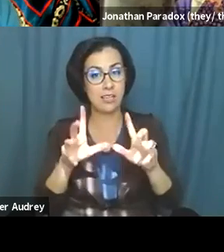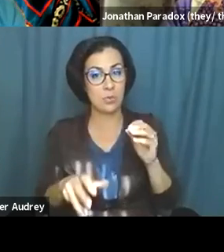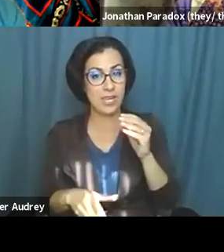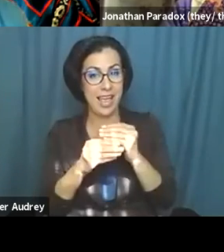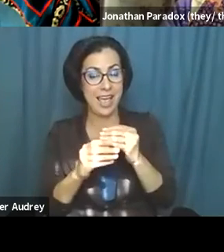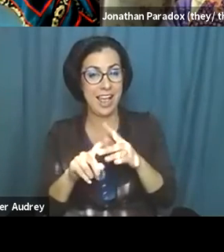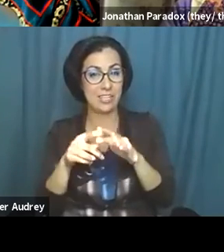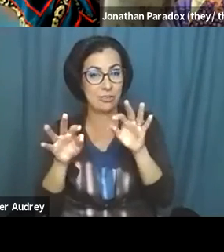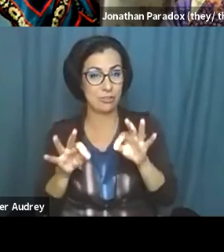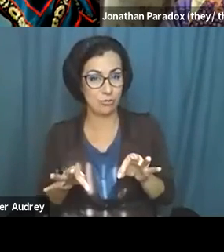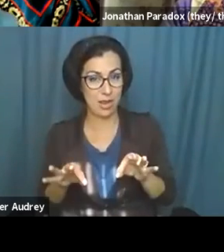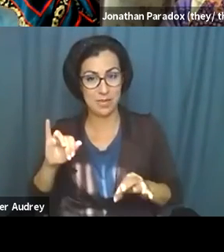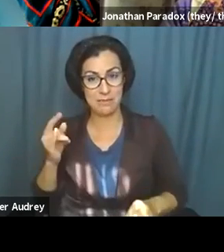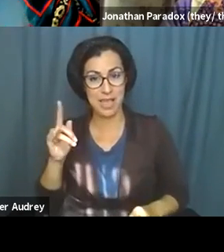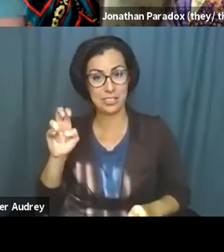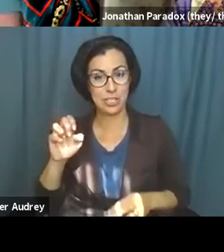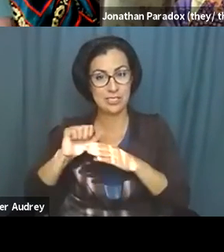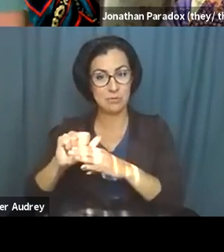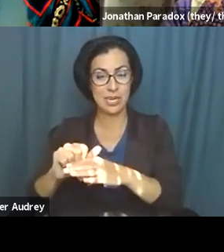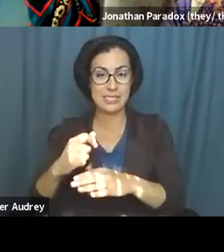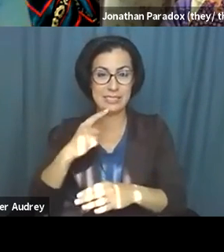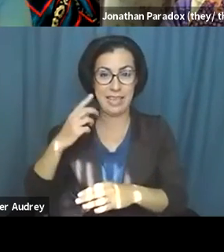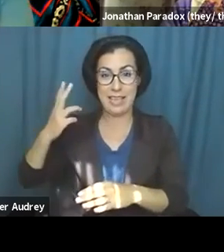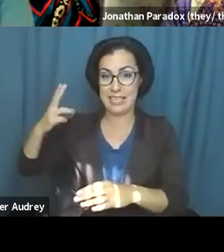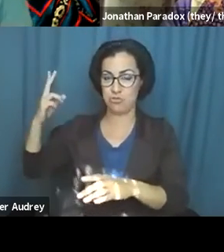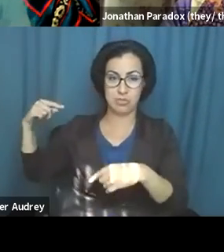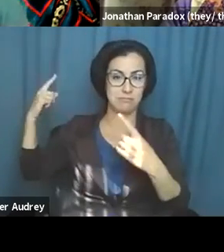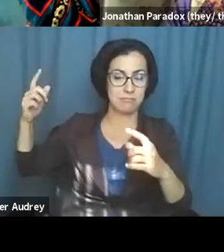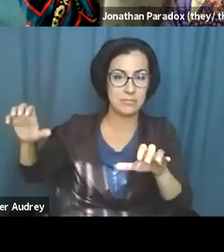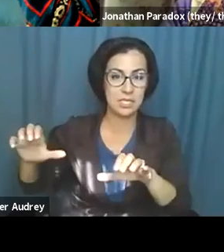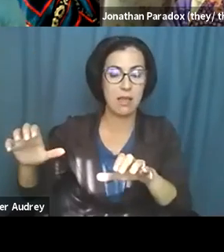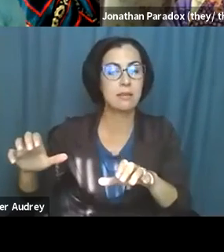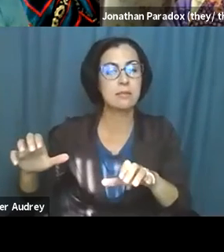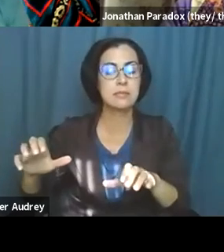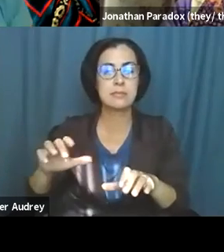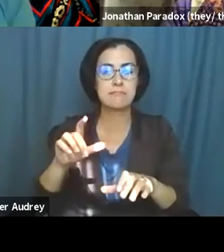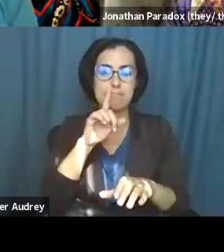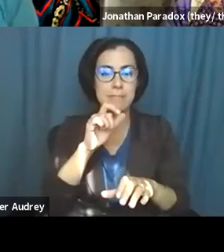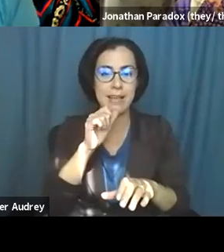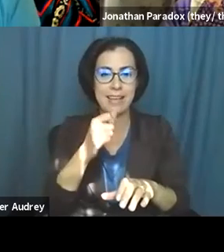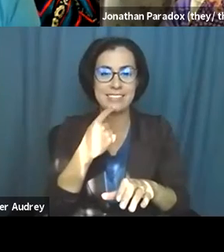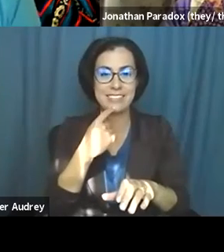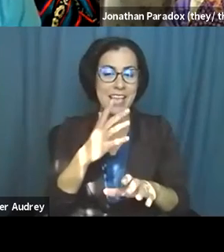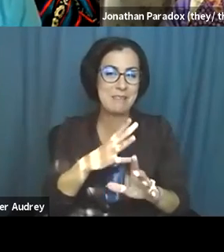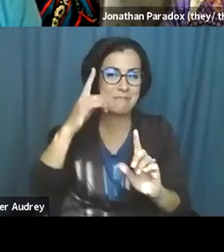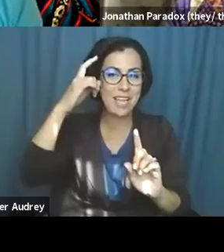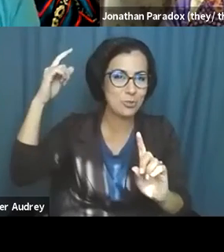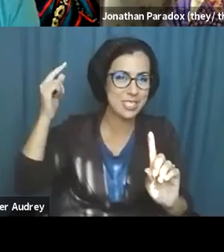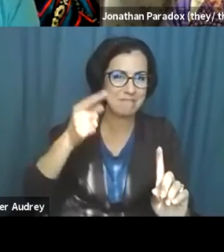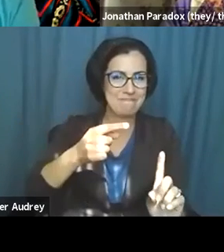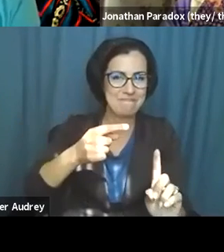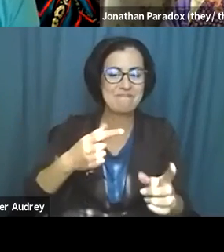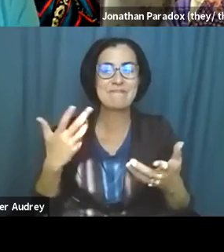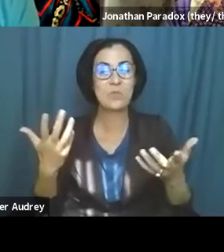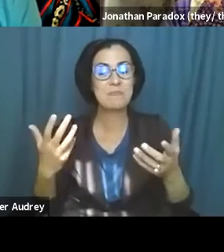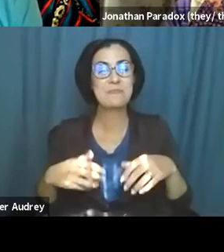describing my justice practice by saying what I've historically done, but I didn't actually say what I'm dreaming to do, um, which is